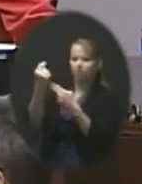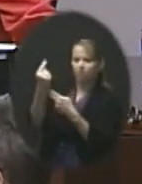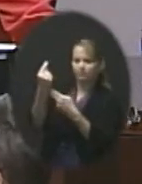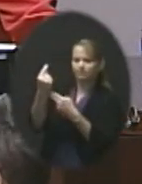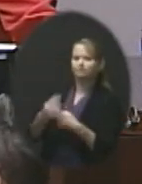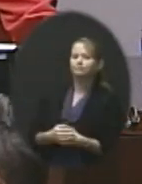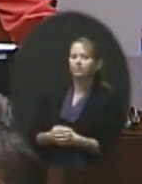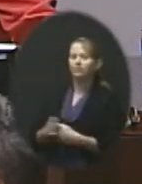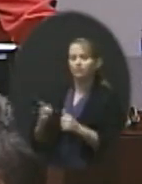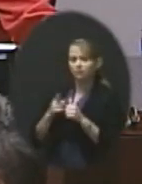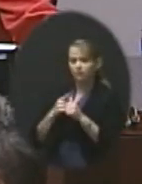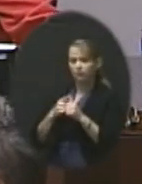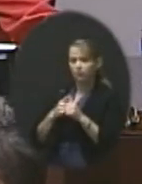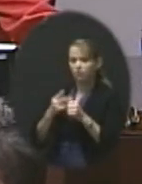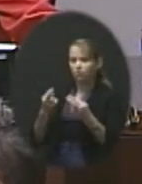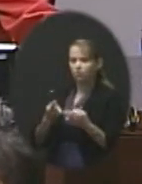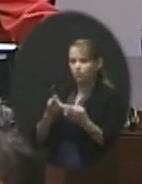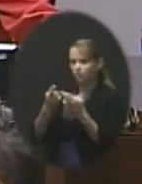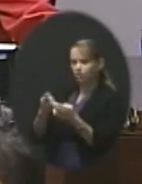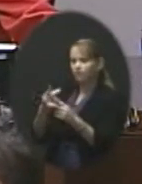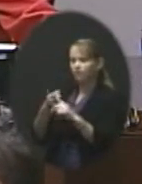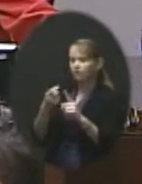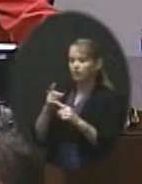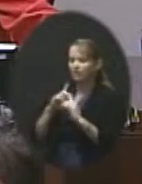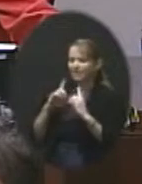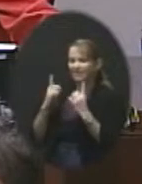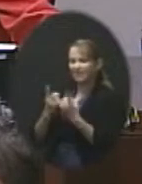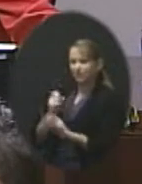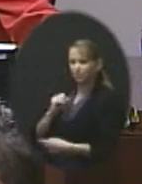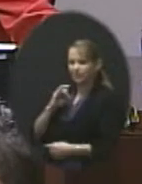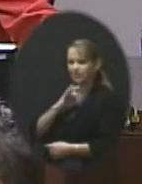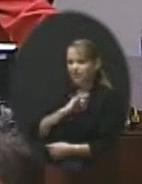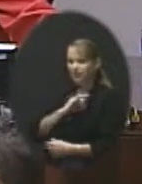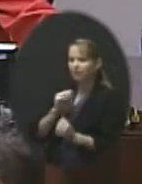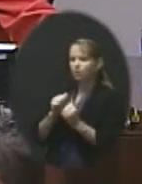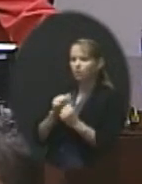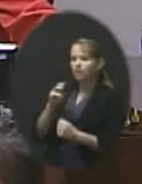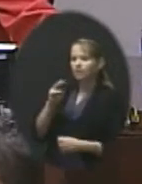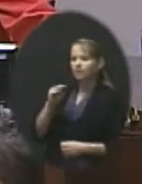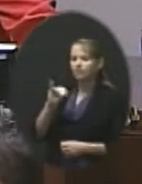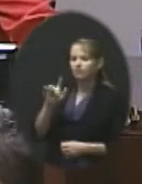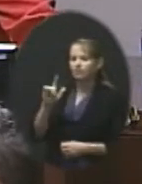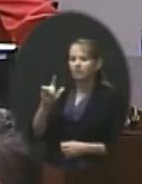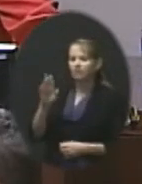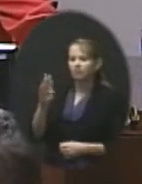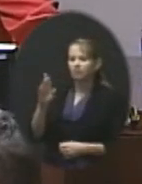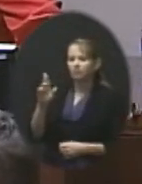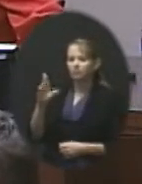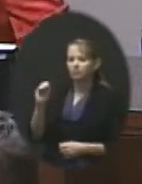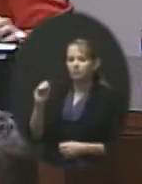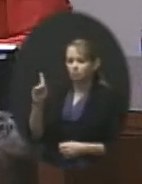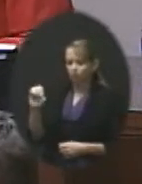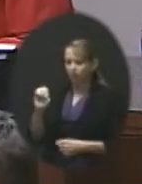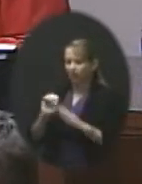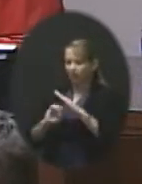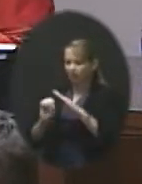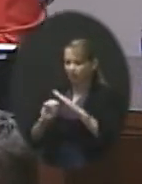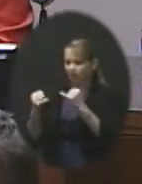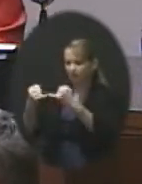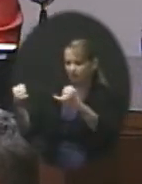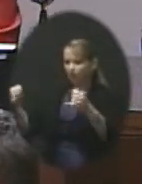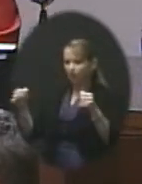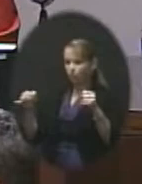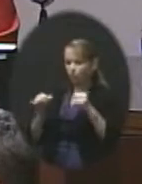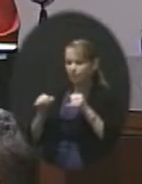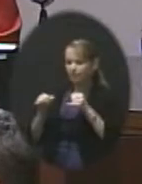being the recommendation from district staff with Millbrook Elementary's boundary attendance areas. And the second being something